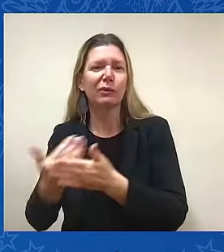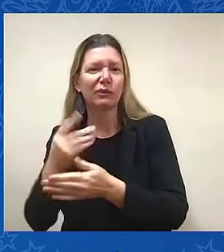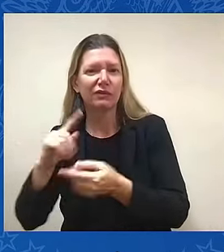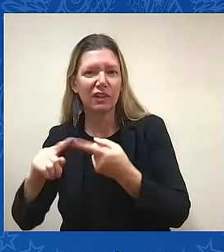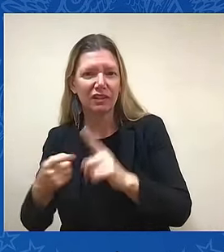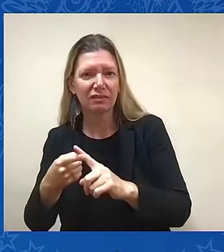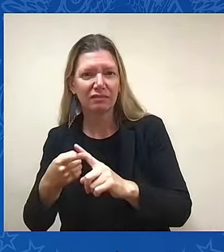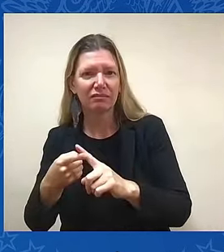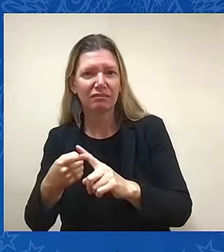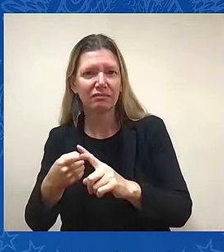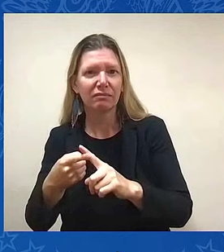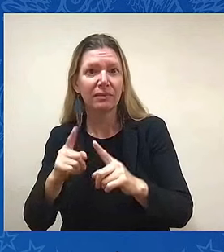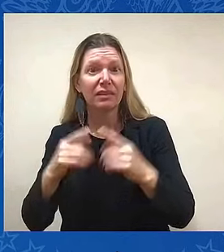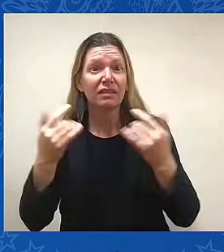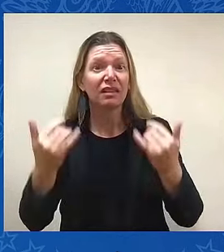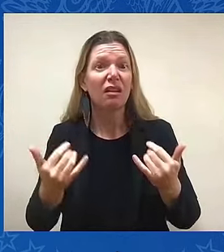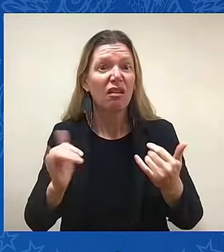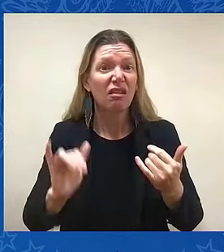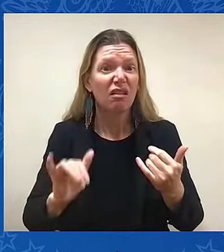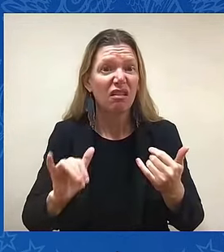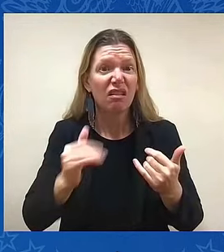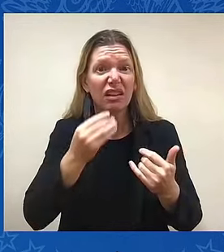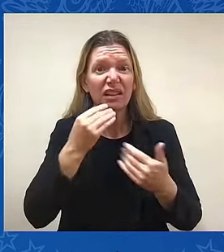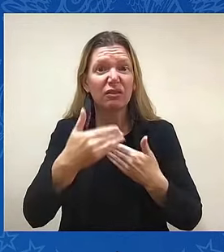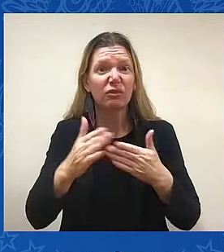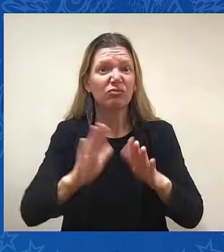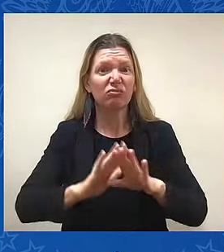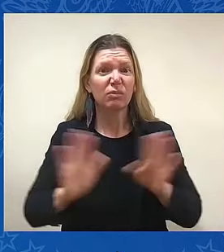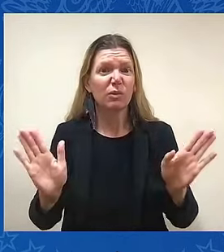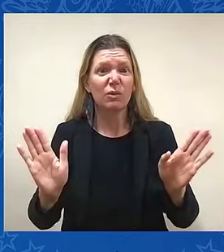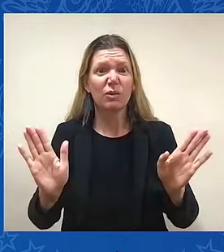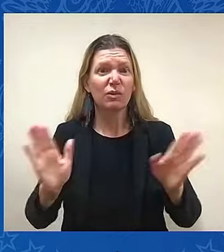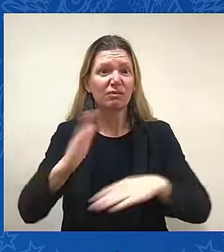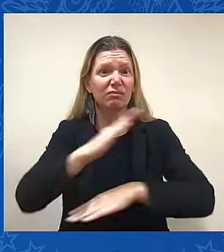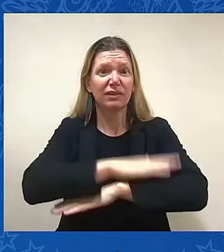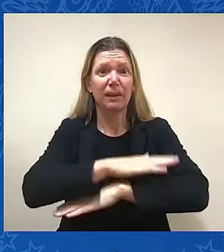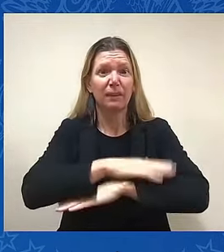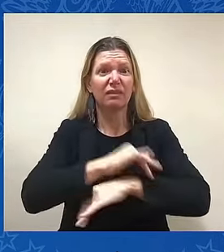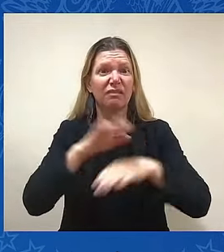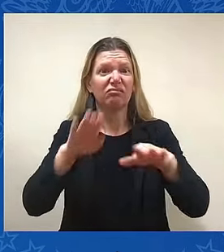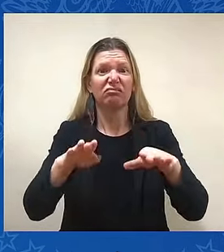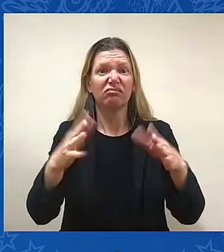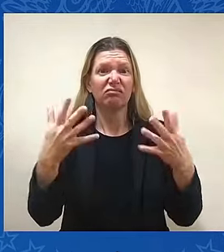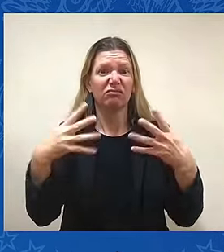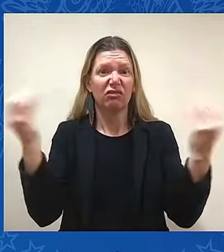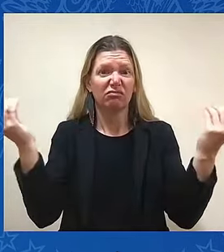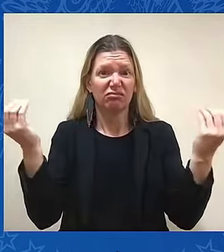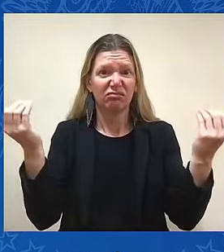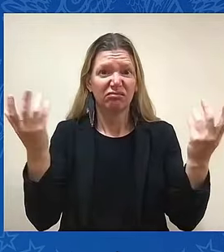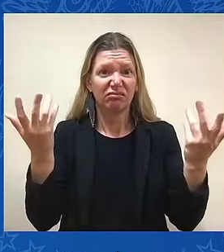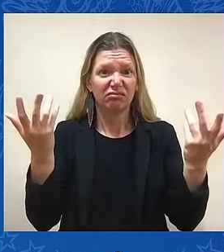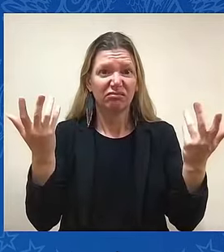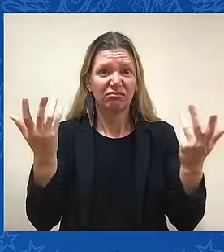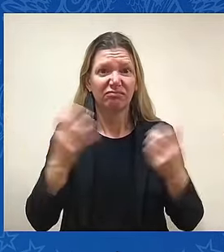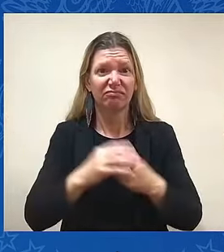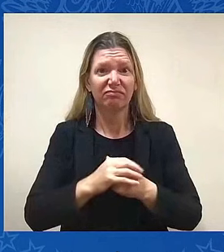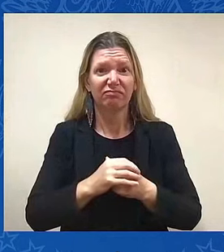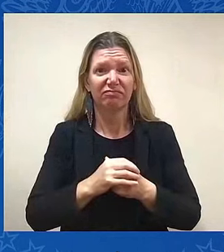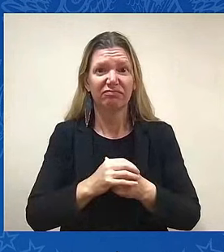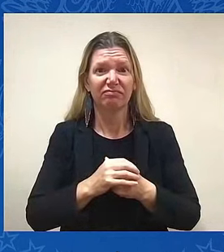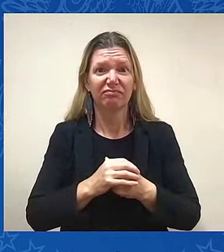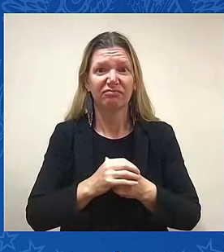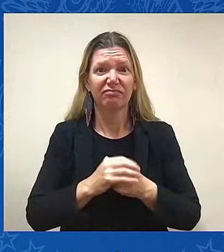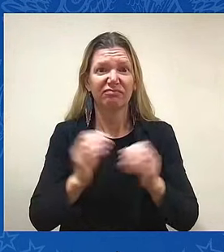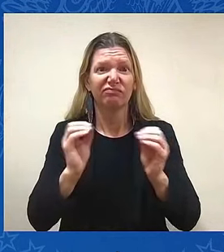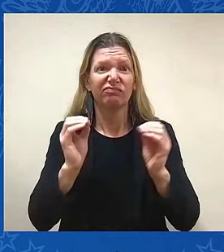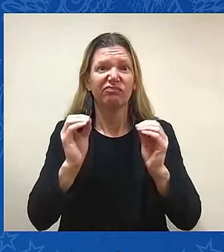The tables are gone. There's a dining room where a senator can take a guest in the larger dining room, but there's no private dining room. And I